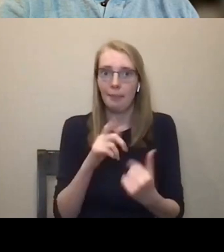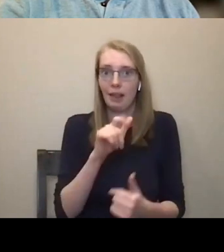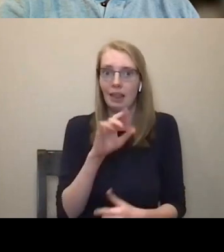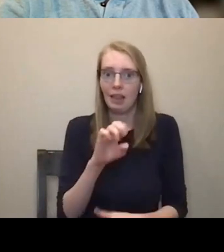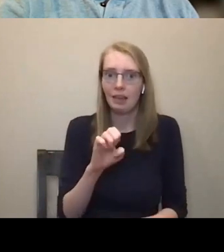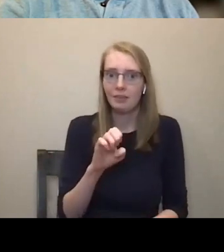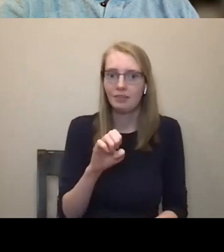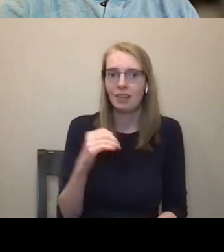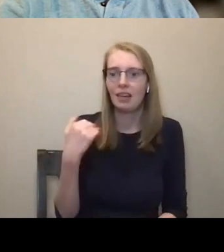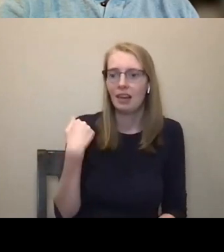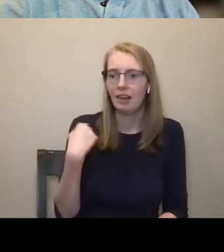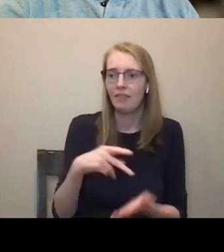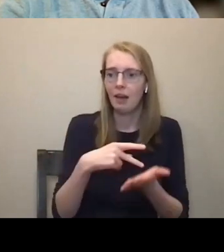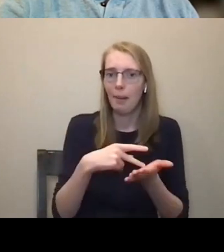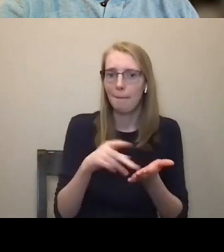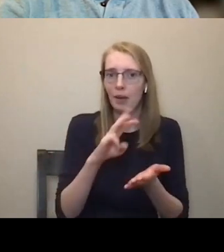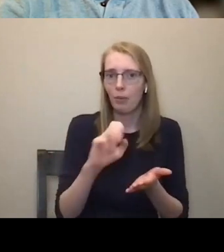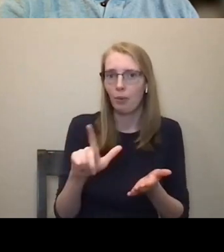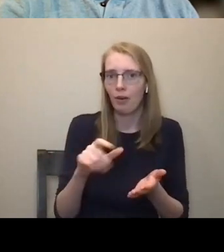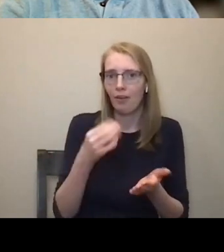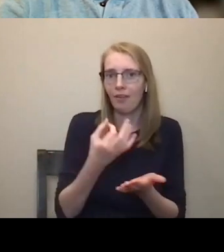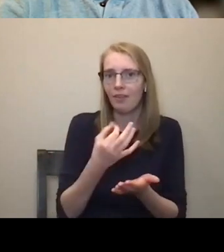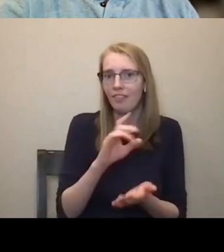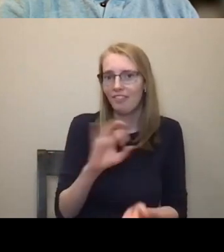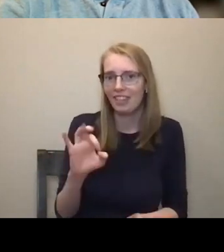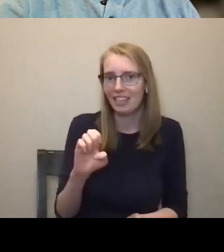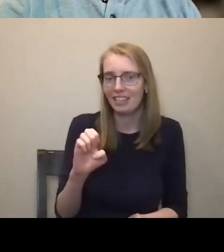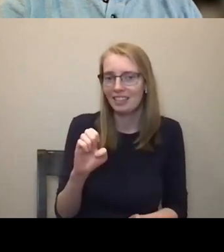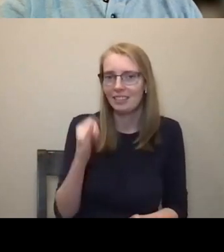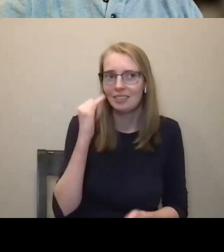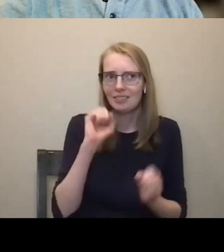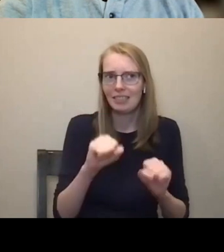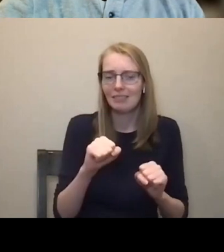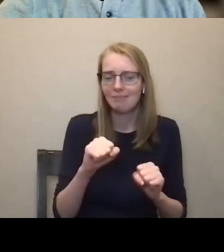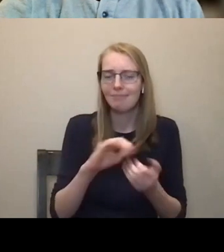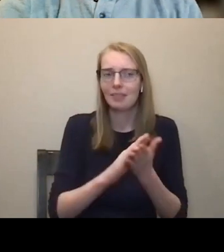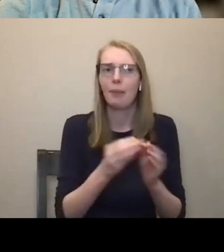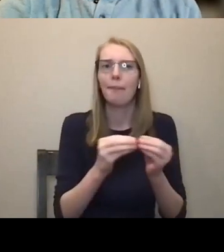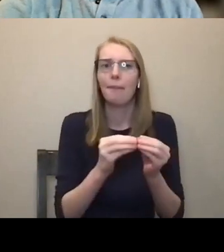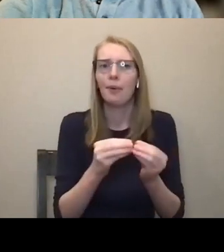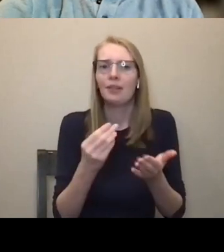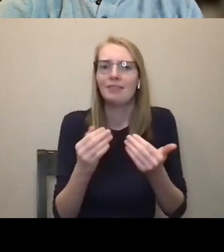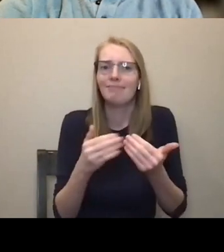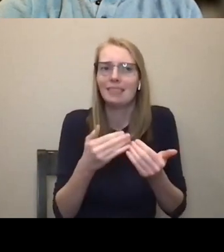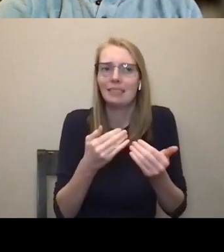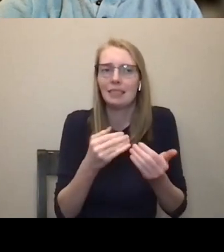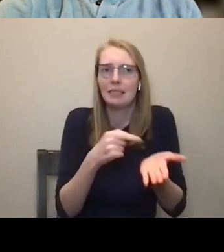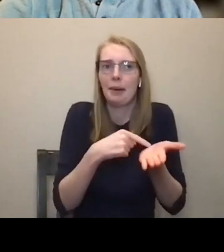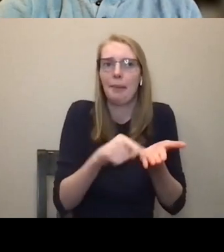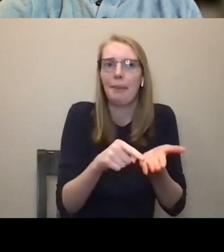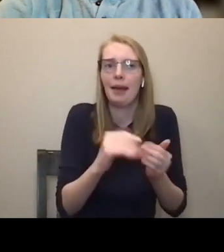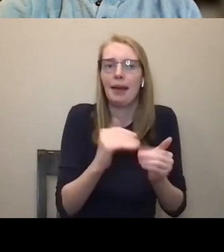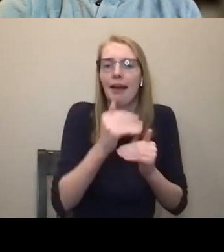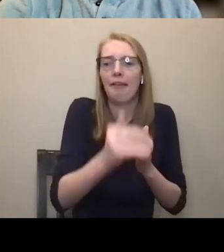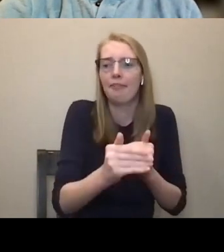more affordable for people who don't want to come to the symposium. Right on. Yeah. Awesome. Well, thanks so much and have a, have a